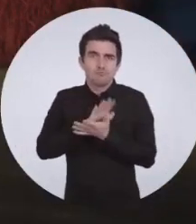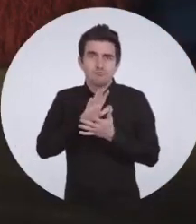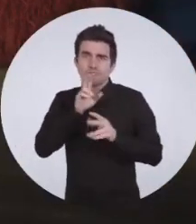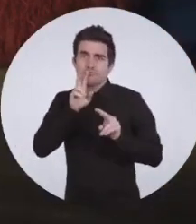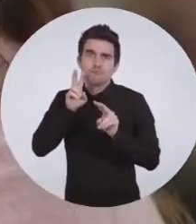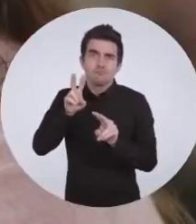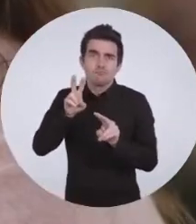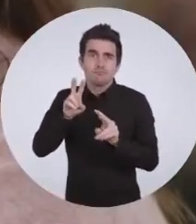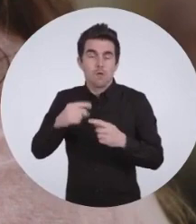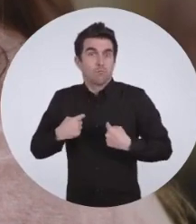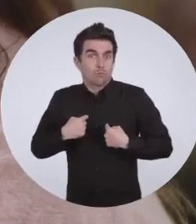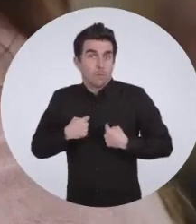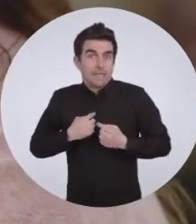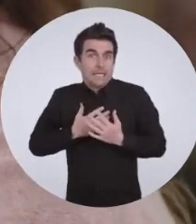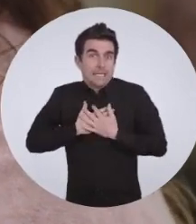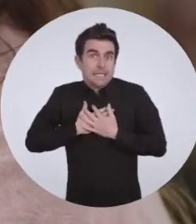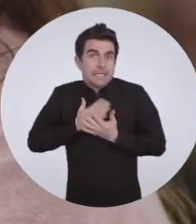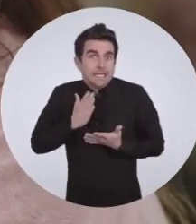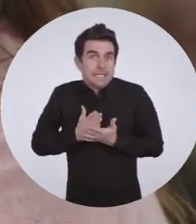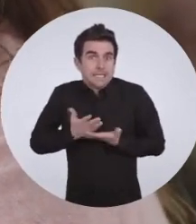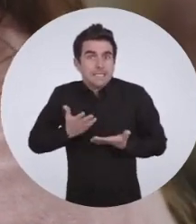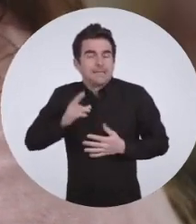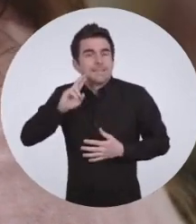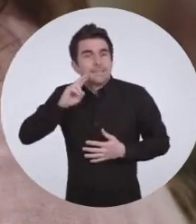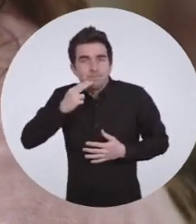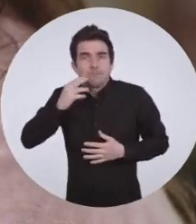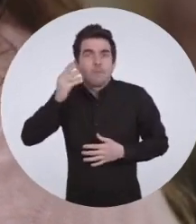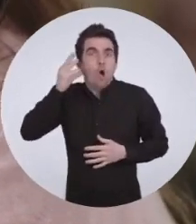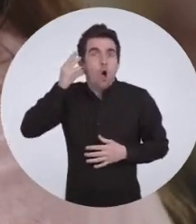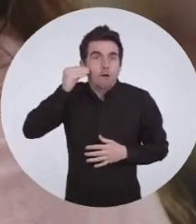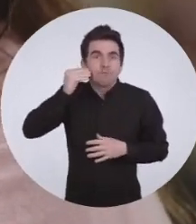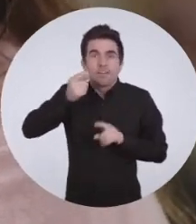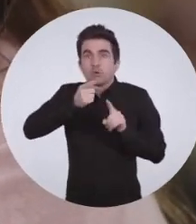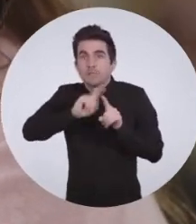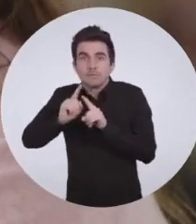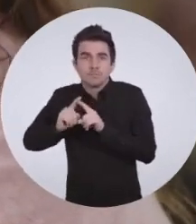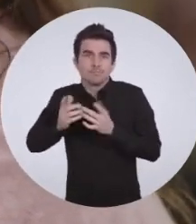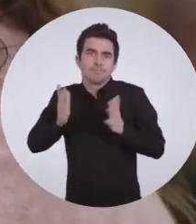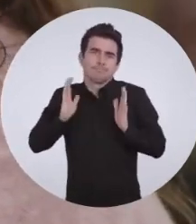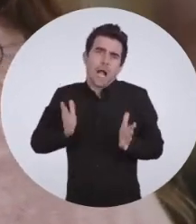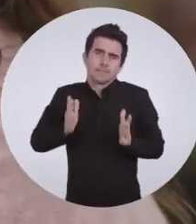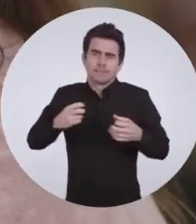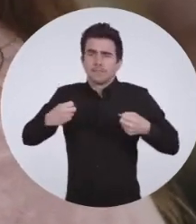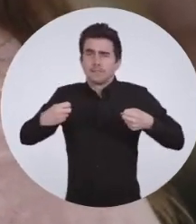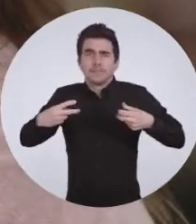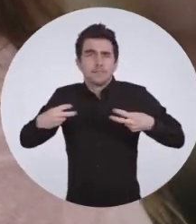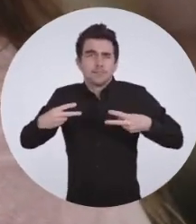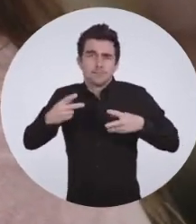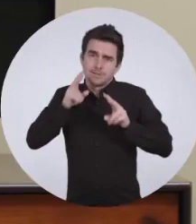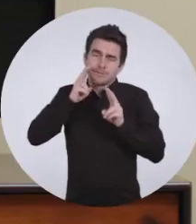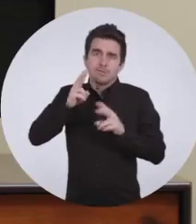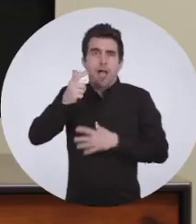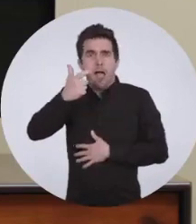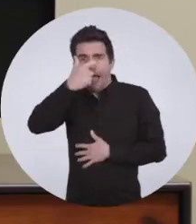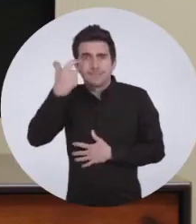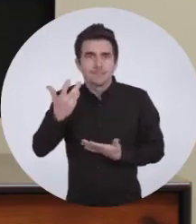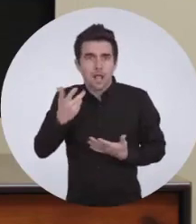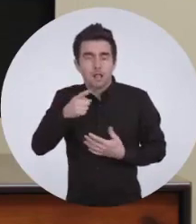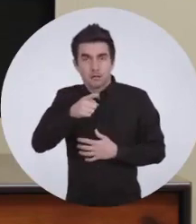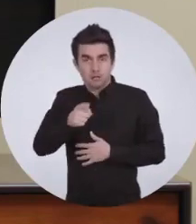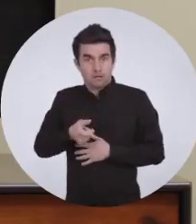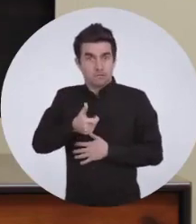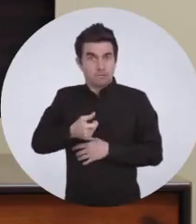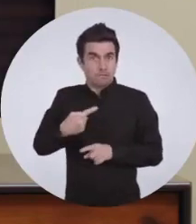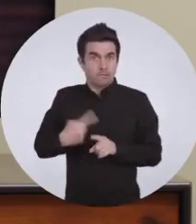all entertainment lovers. To me at least. Deaf and hard of hearing users use captions to understand what we're watching. Once you're on the